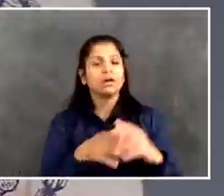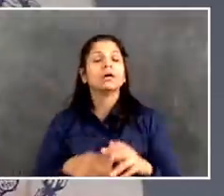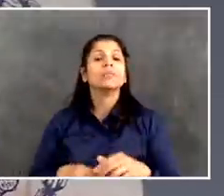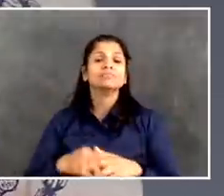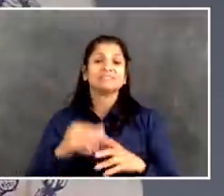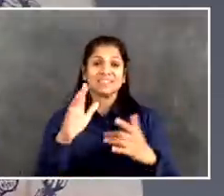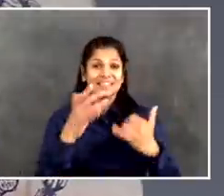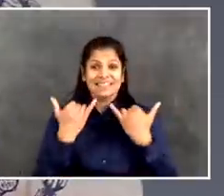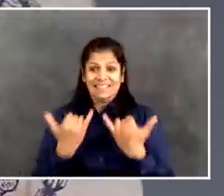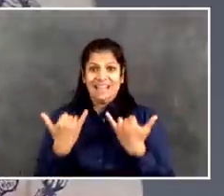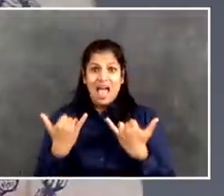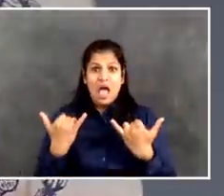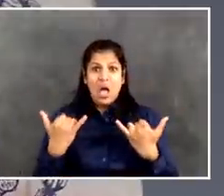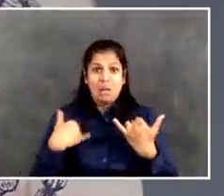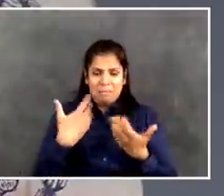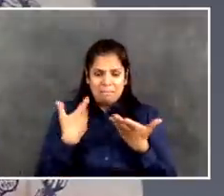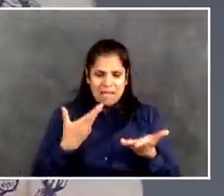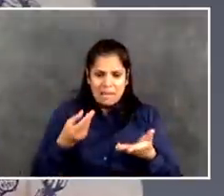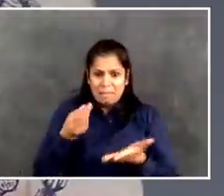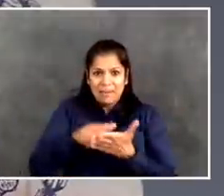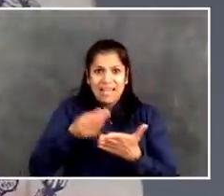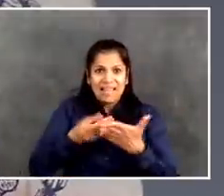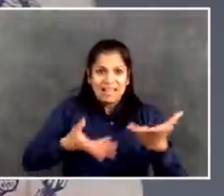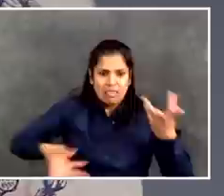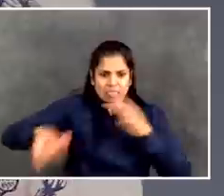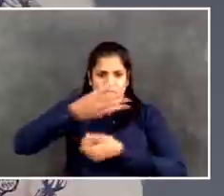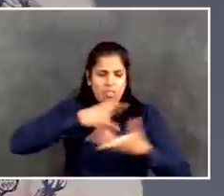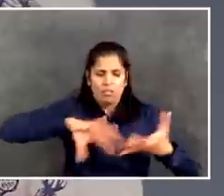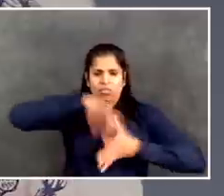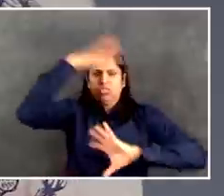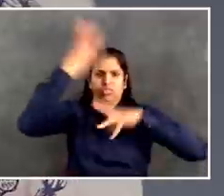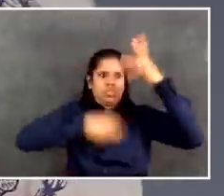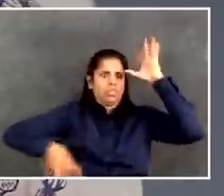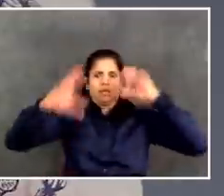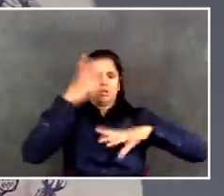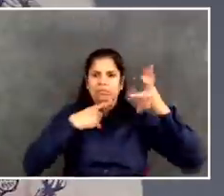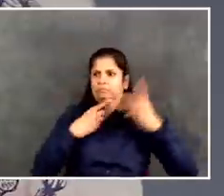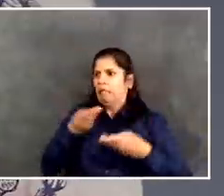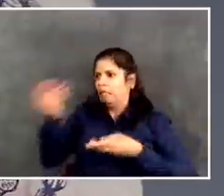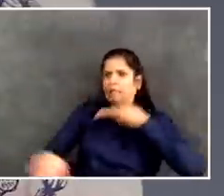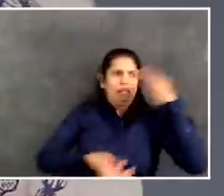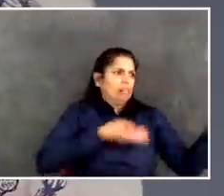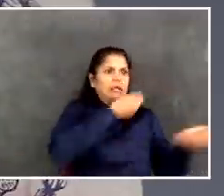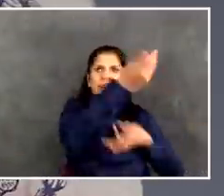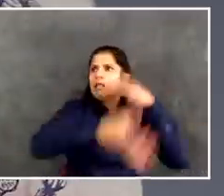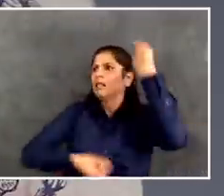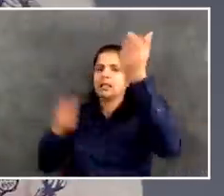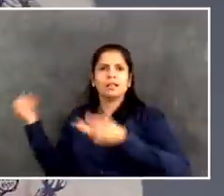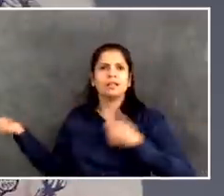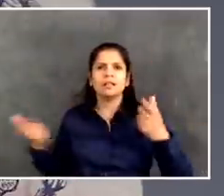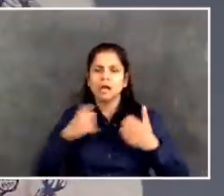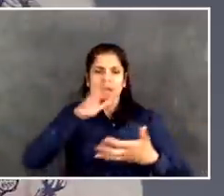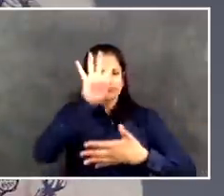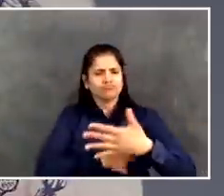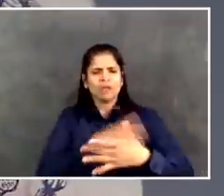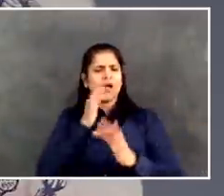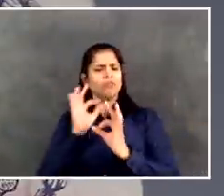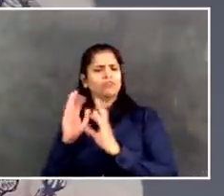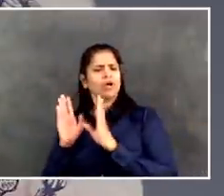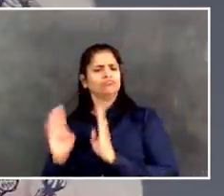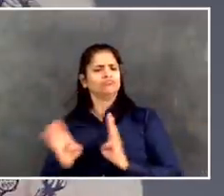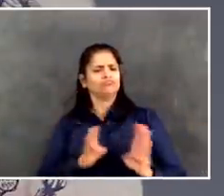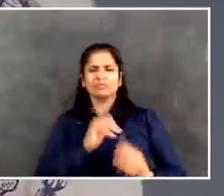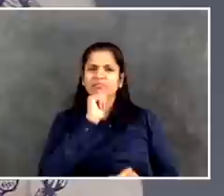all because of COVID-19. And of the things that we had to focus on, we had to focus again on health, on safety, on